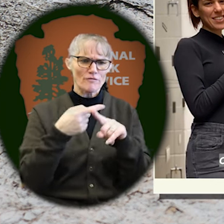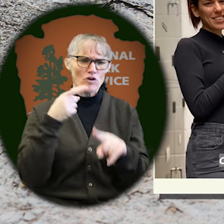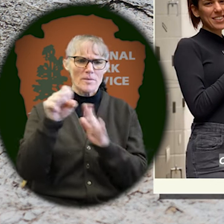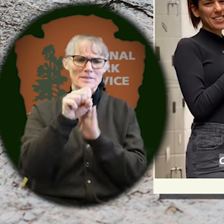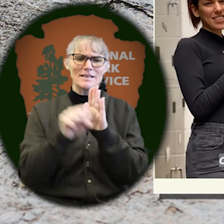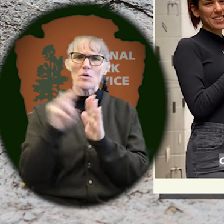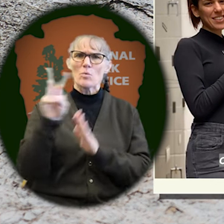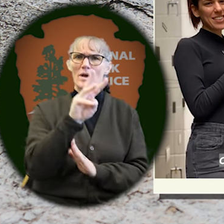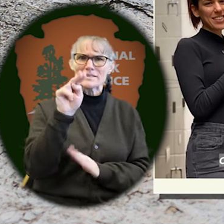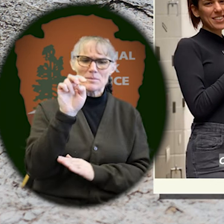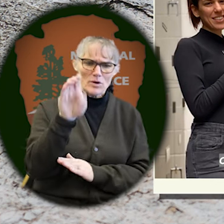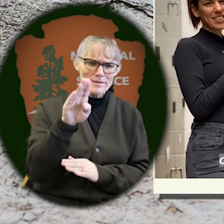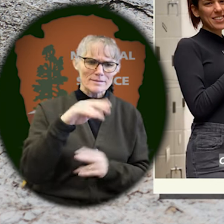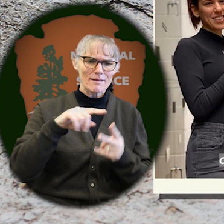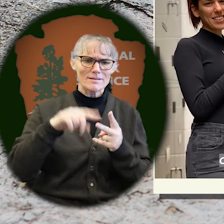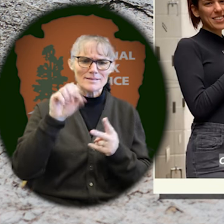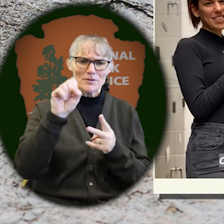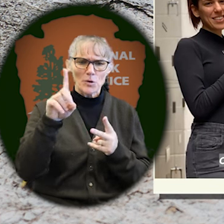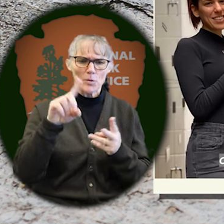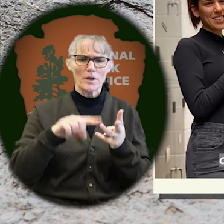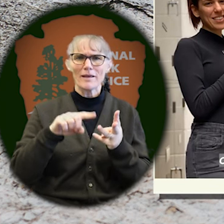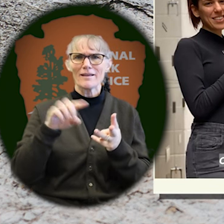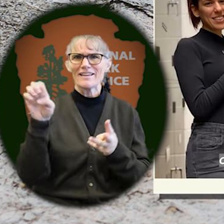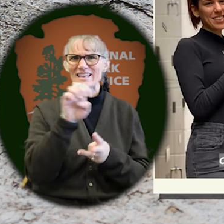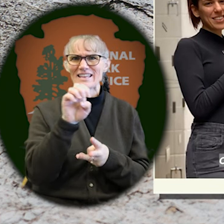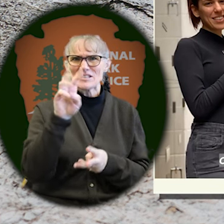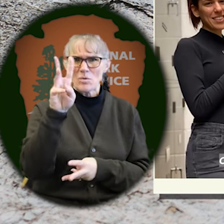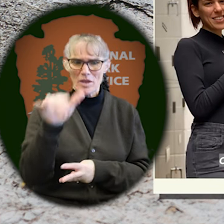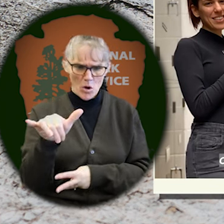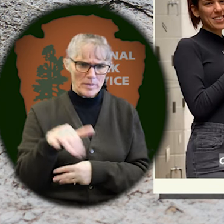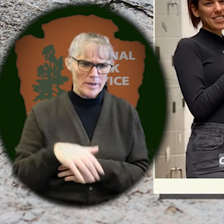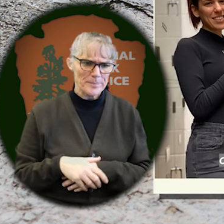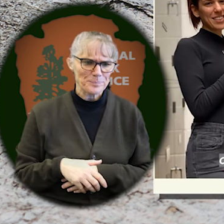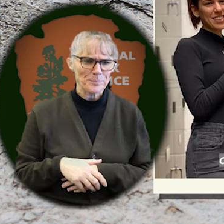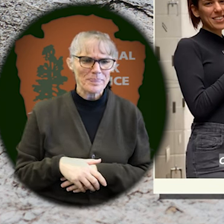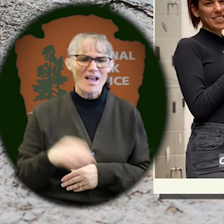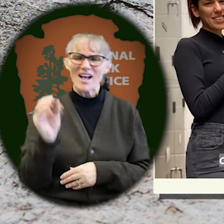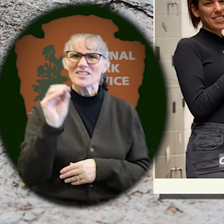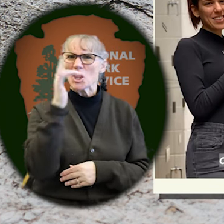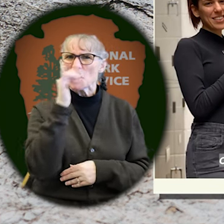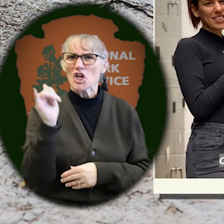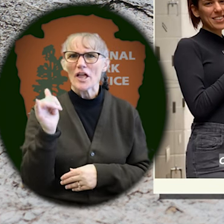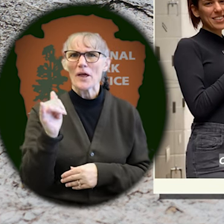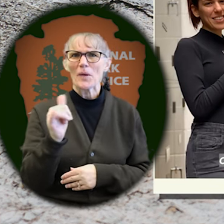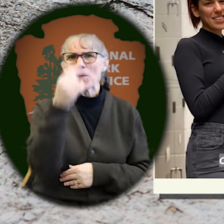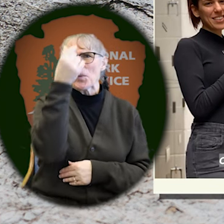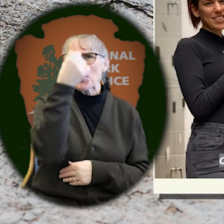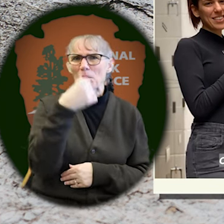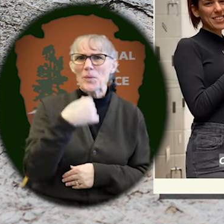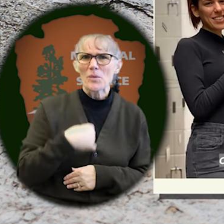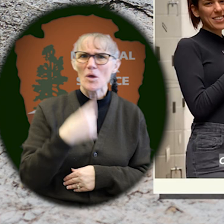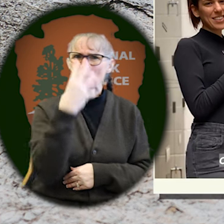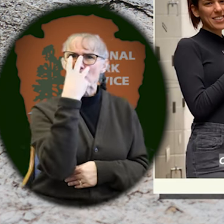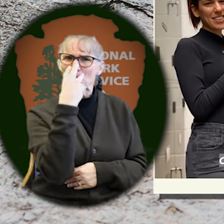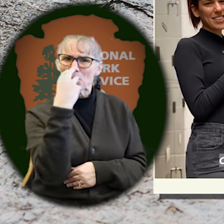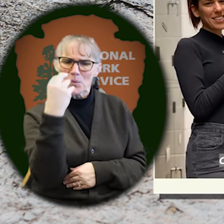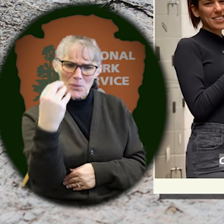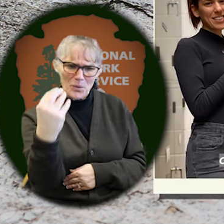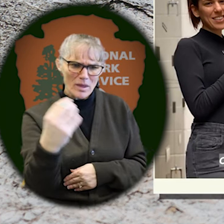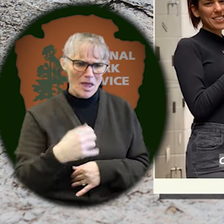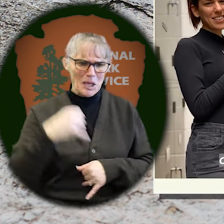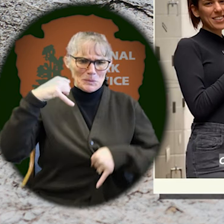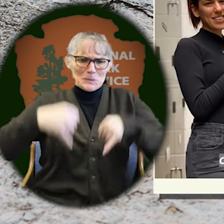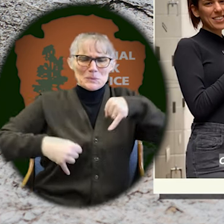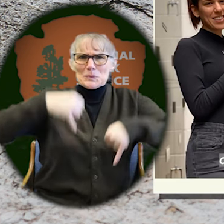Eastern Wyoming. So Oxidactylis is very recognized by its slender appearance, long snout, long,